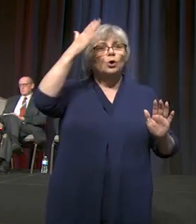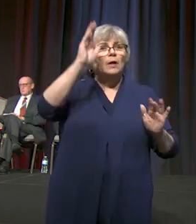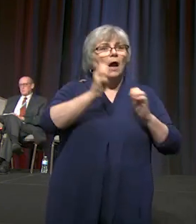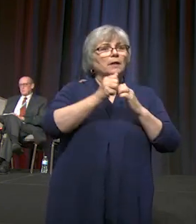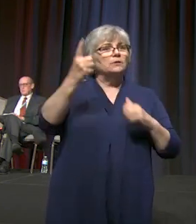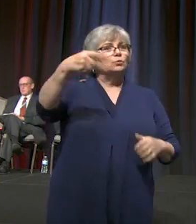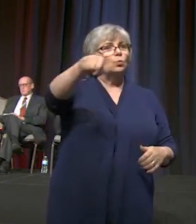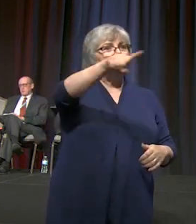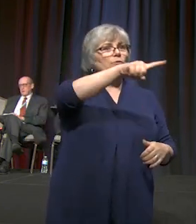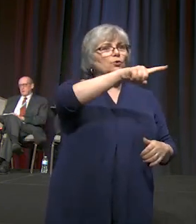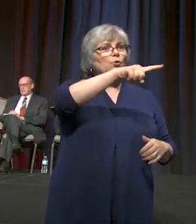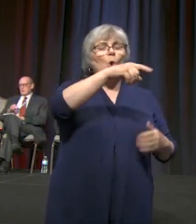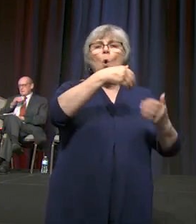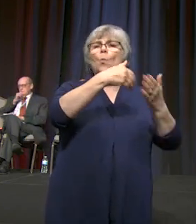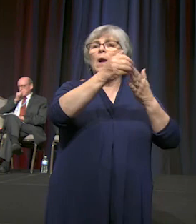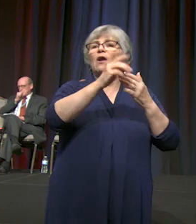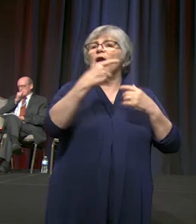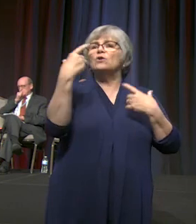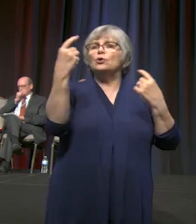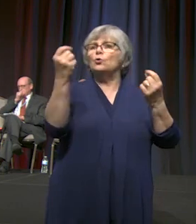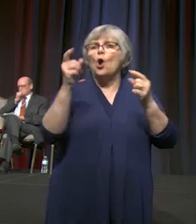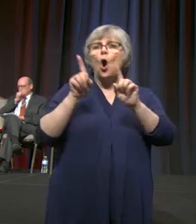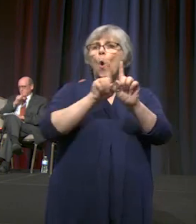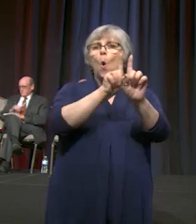wherever you go.